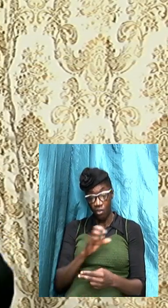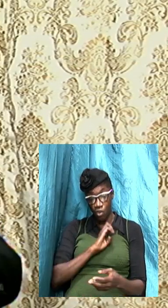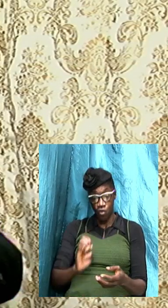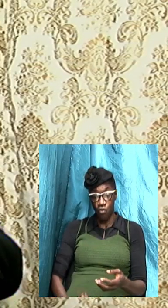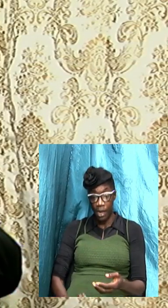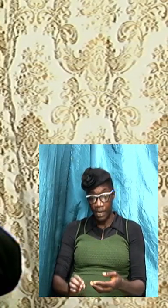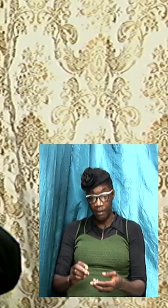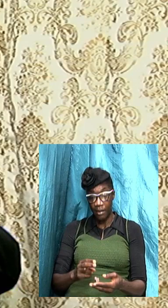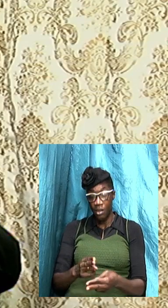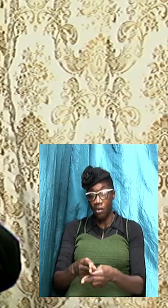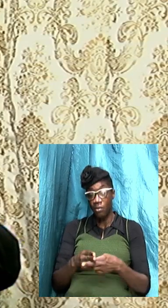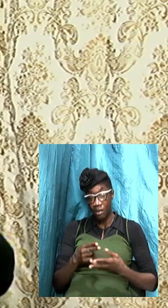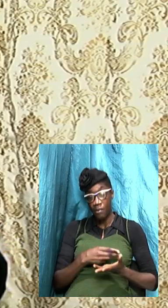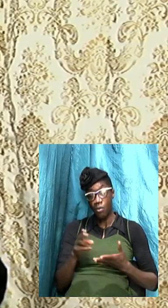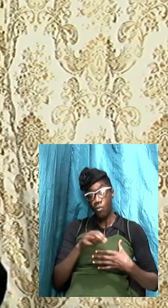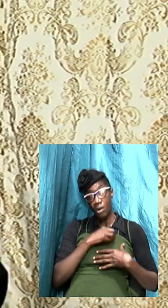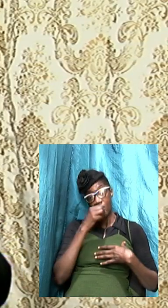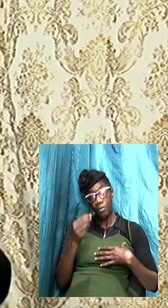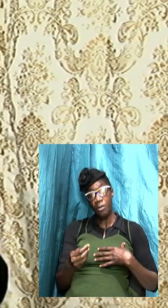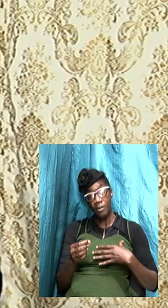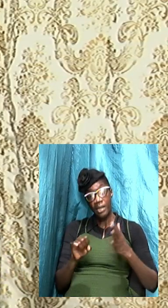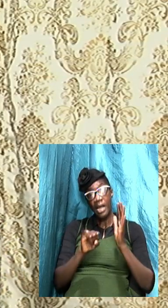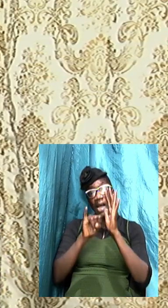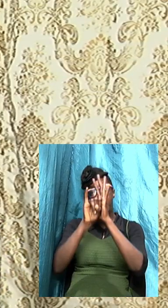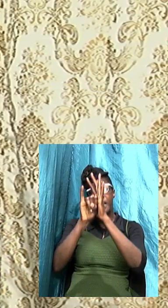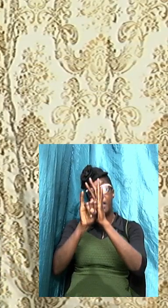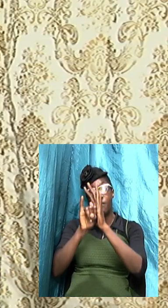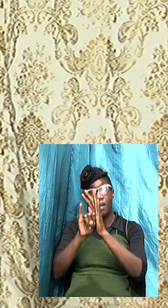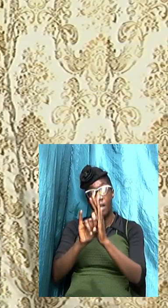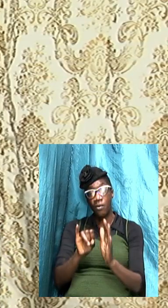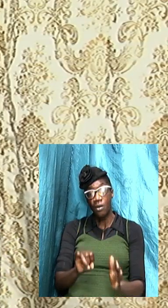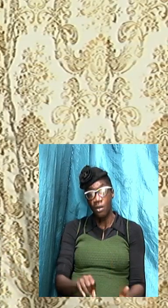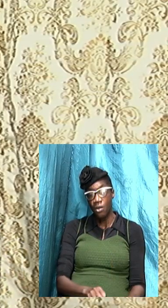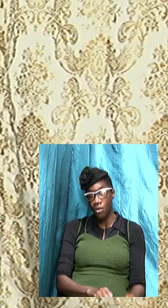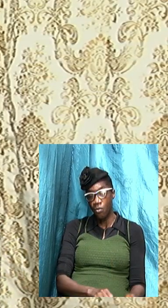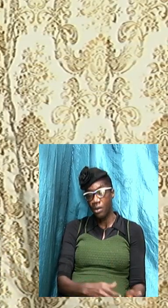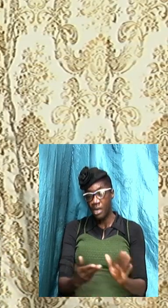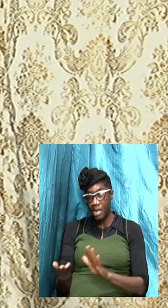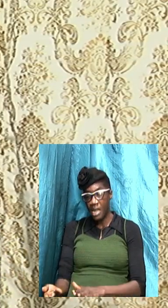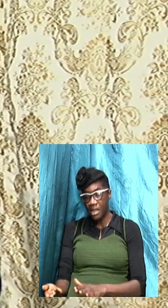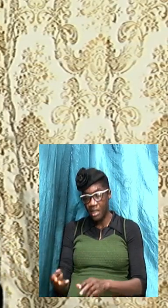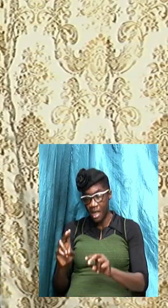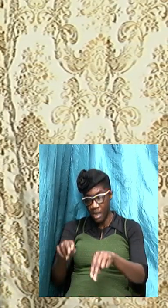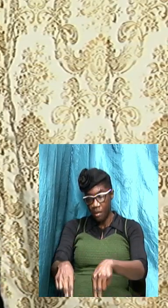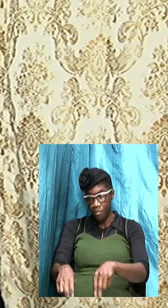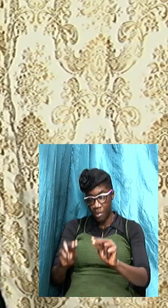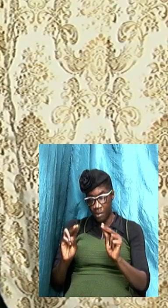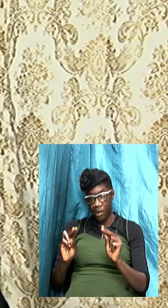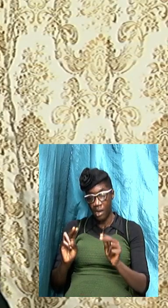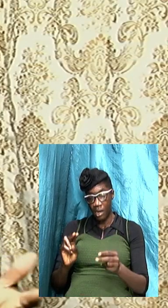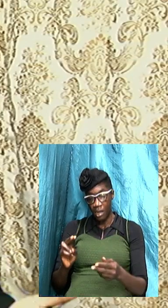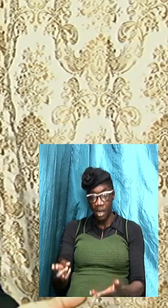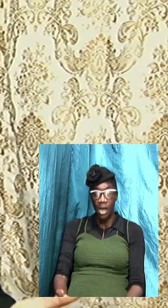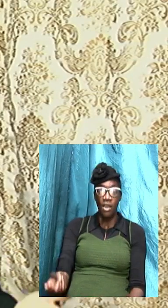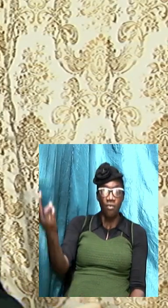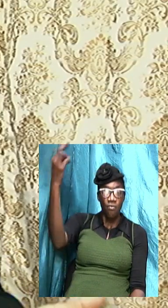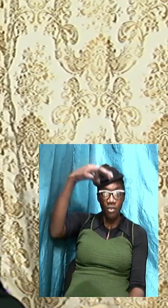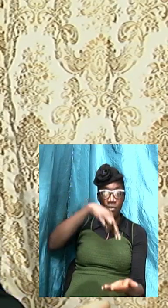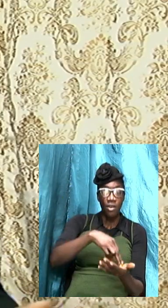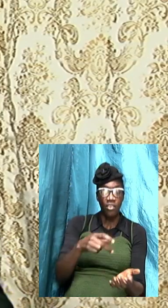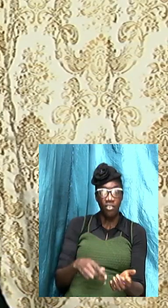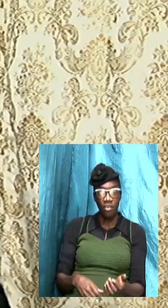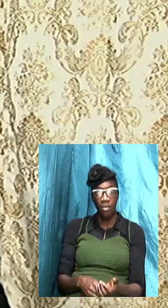and that will is identified with the death burial resurrection we are going to it because it is the